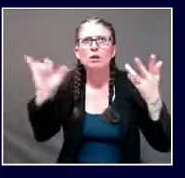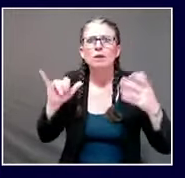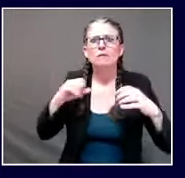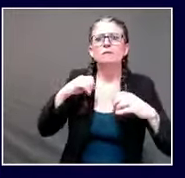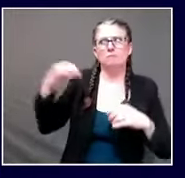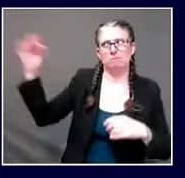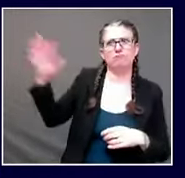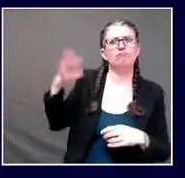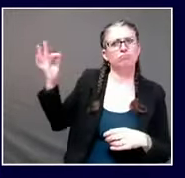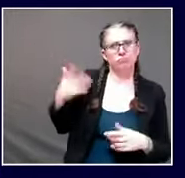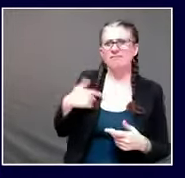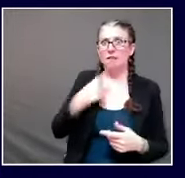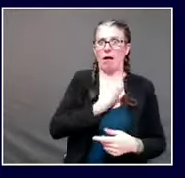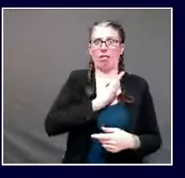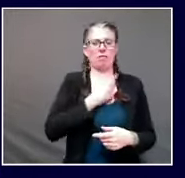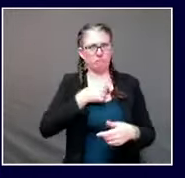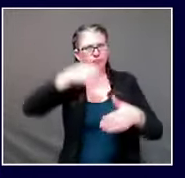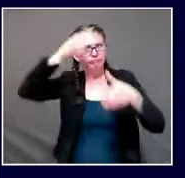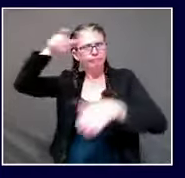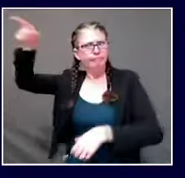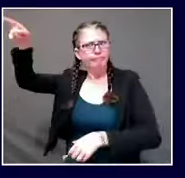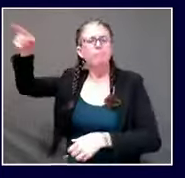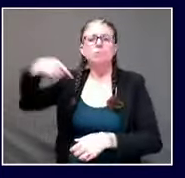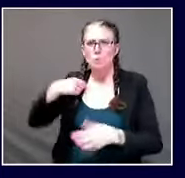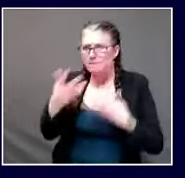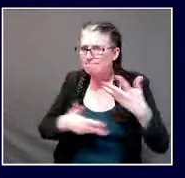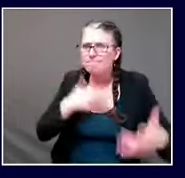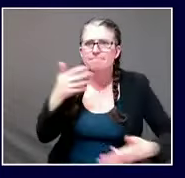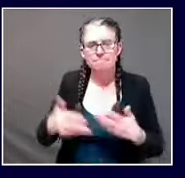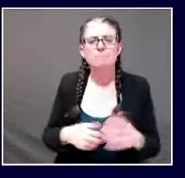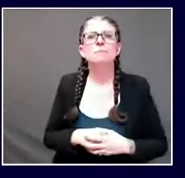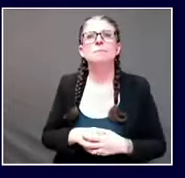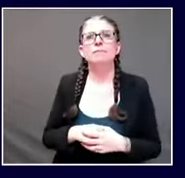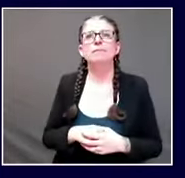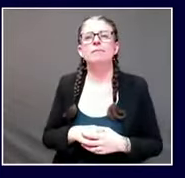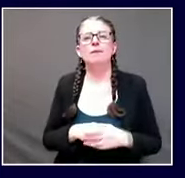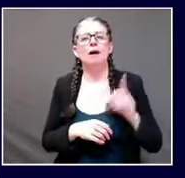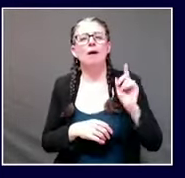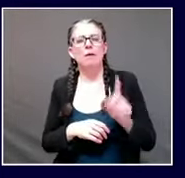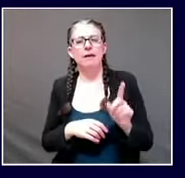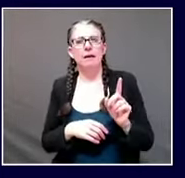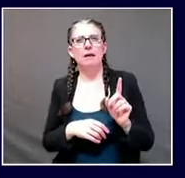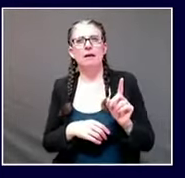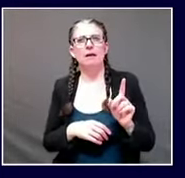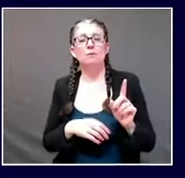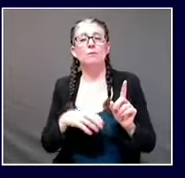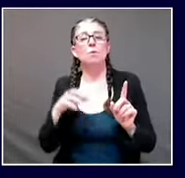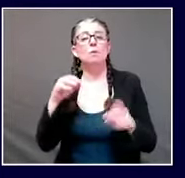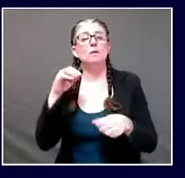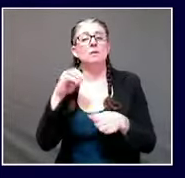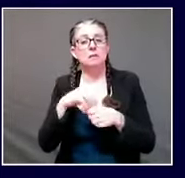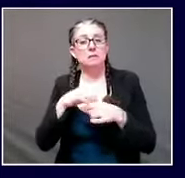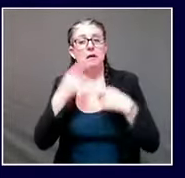requirement who is expected to enforce that in ski areas is it mostly at the eating establishments